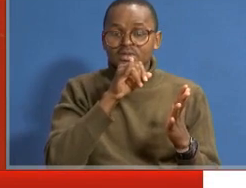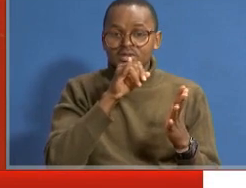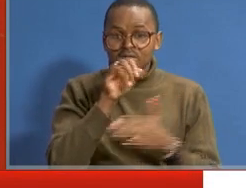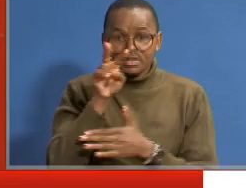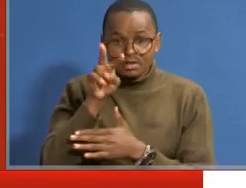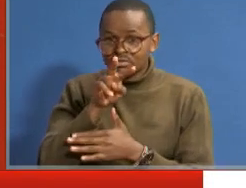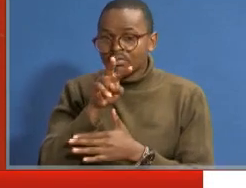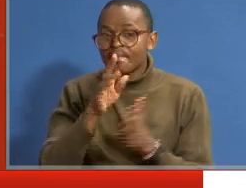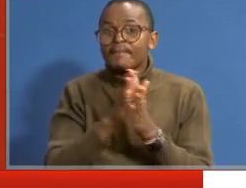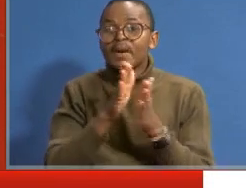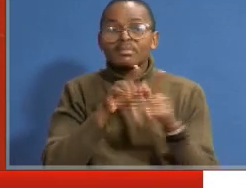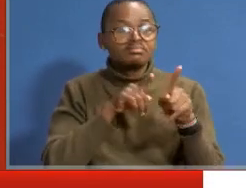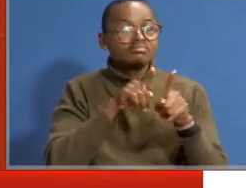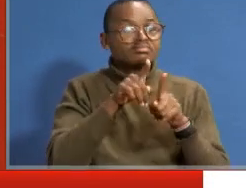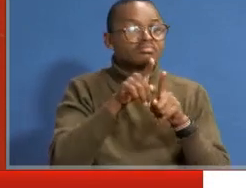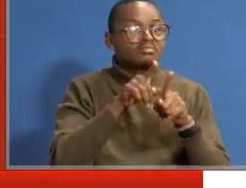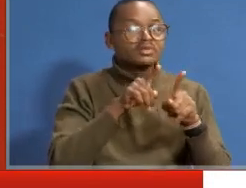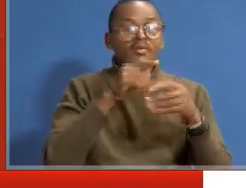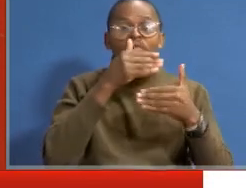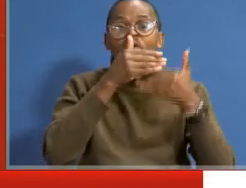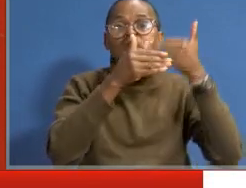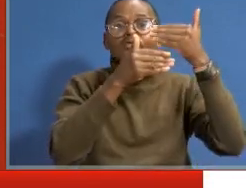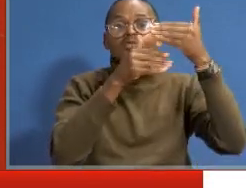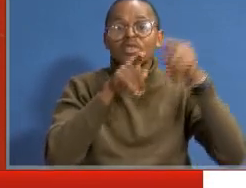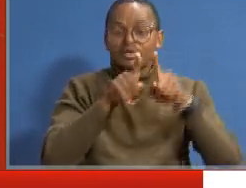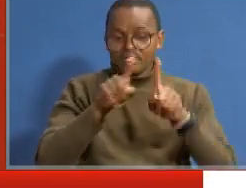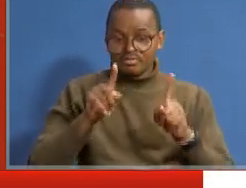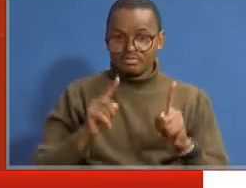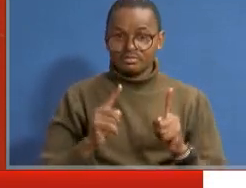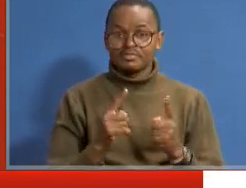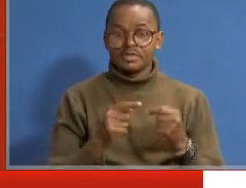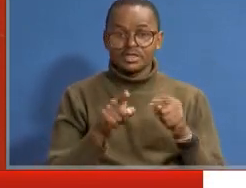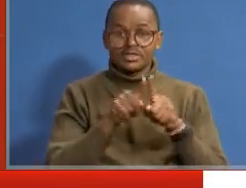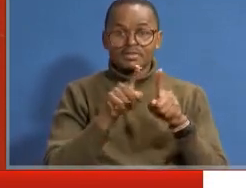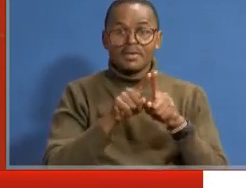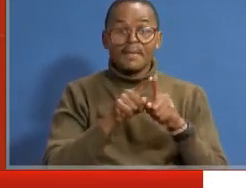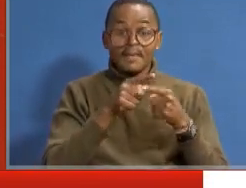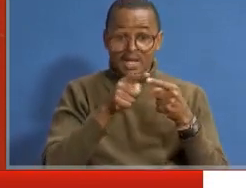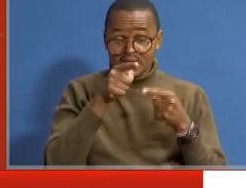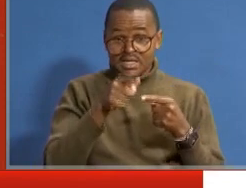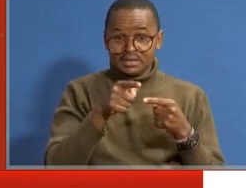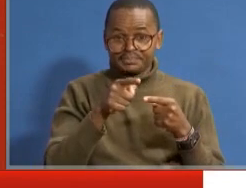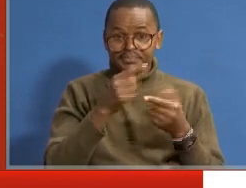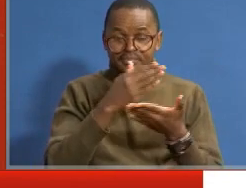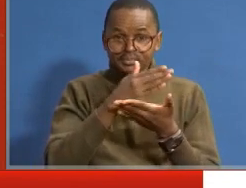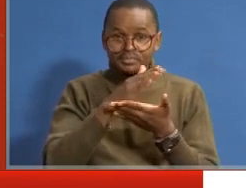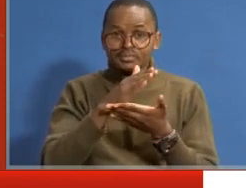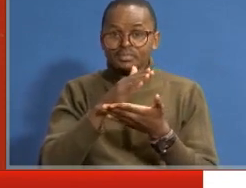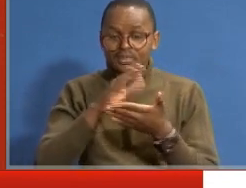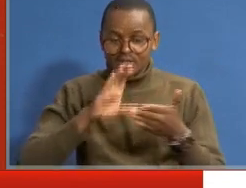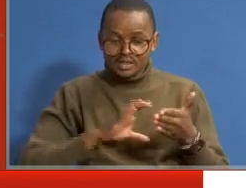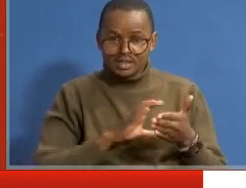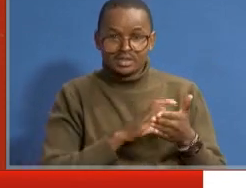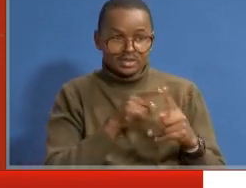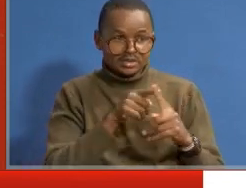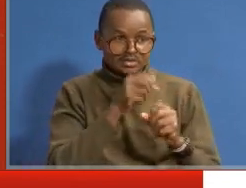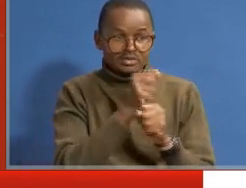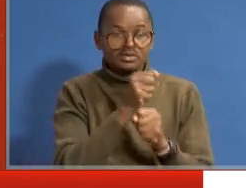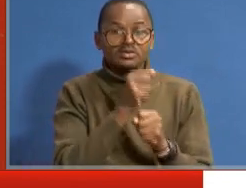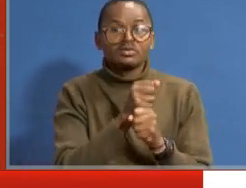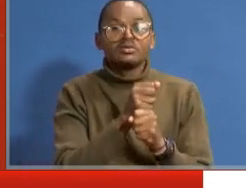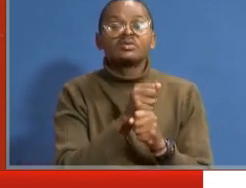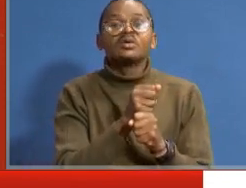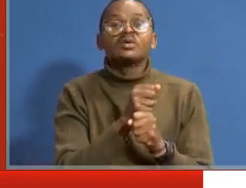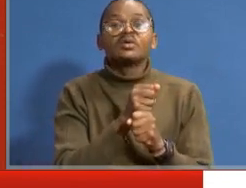at public transport, public buildings themselves, most are not compliant by this. And part of what the council is mandated to do is